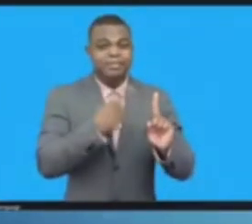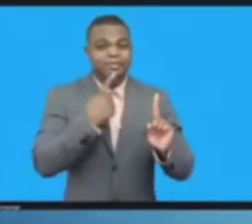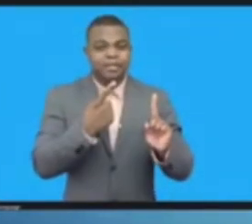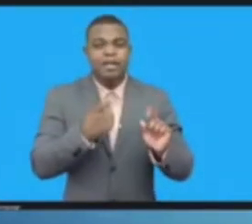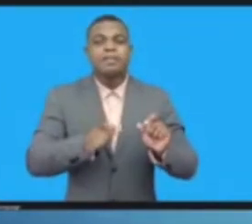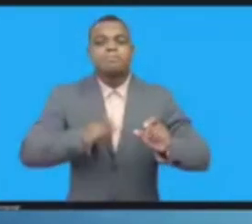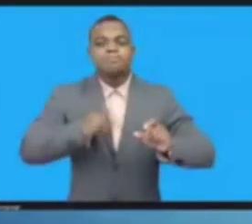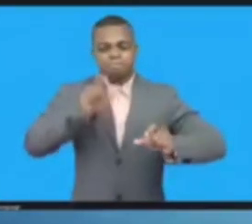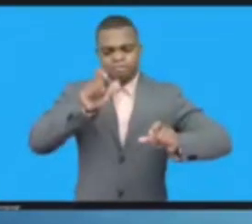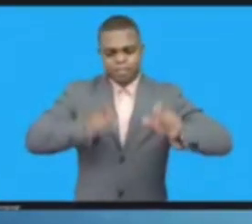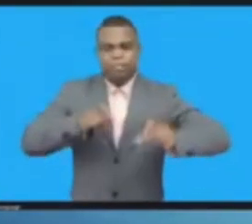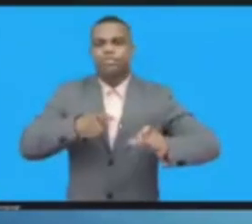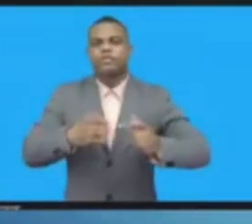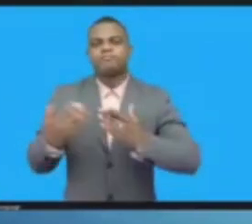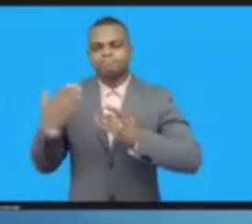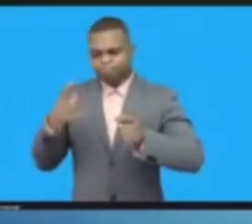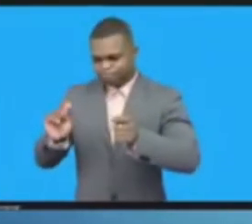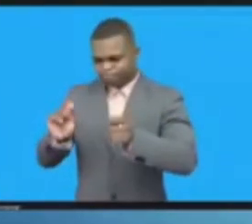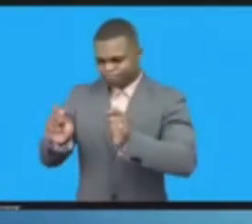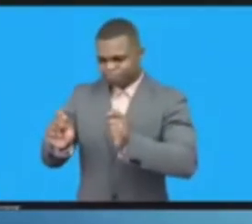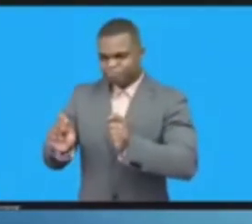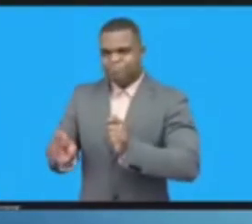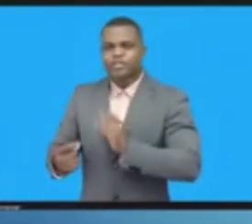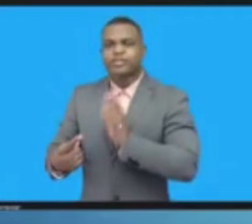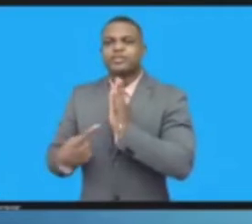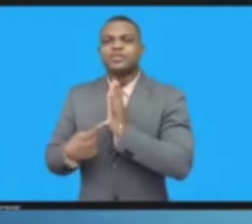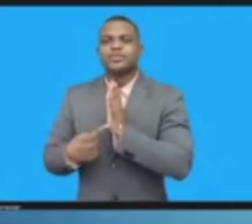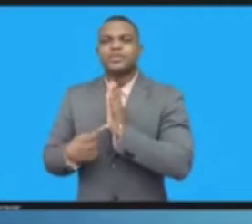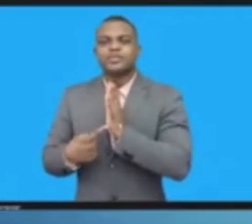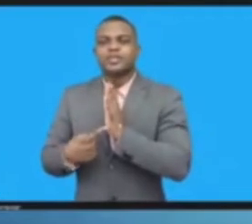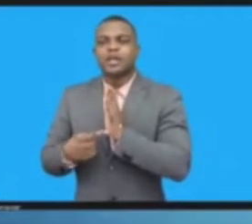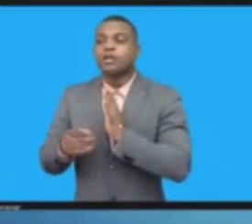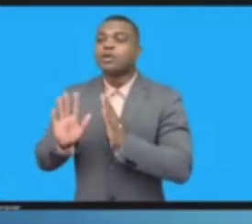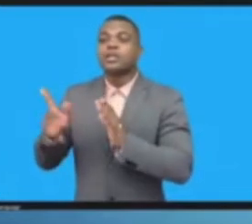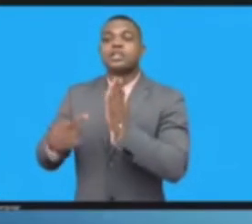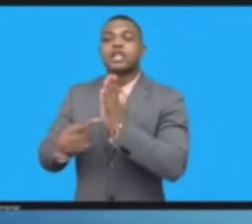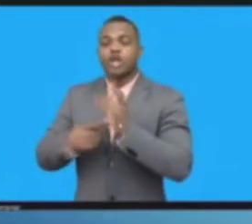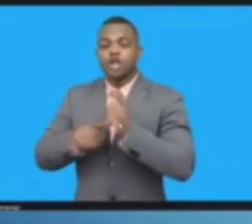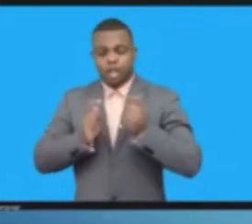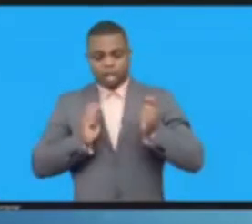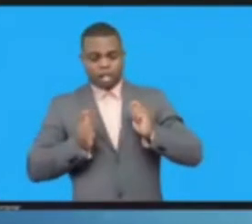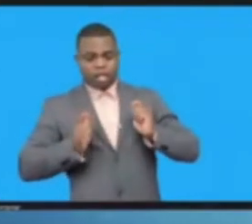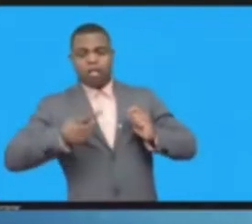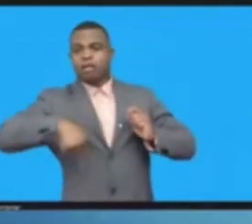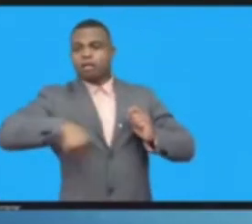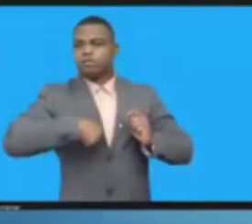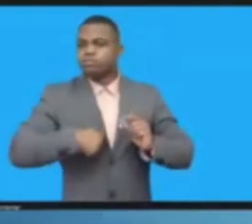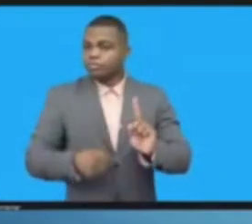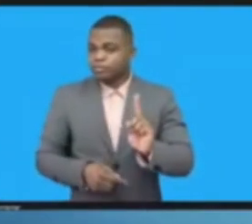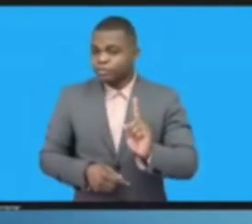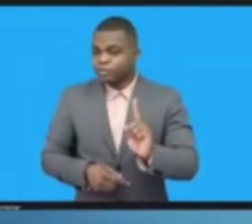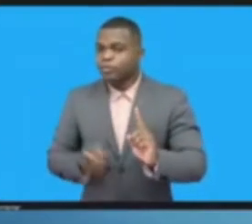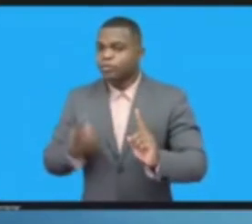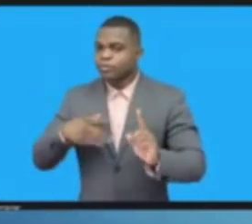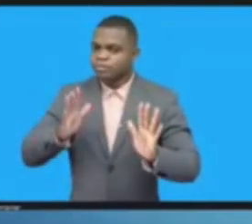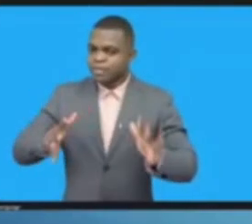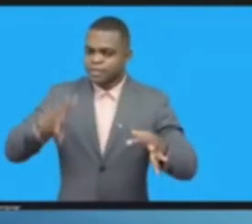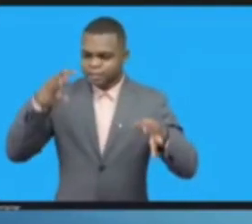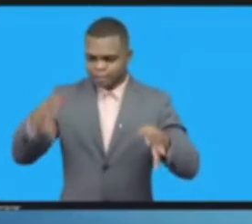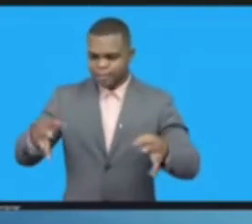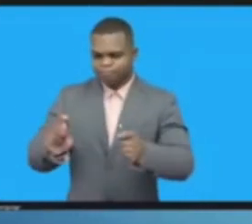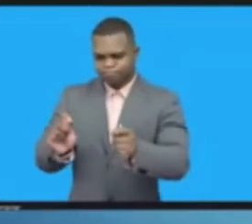obligation to work together to forge a digital future where access